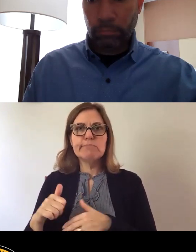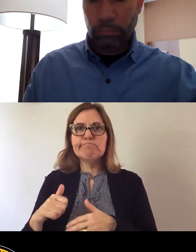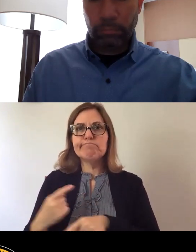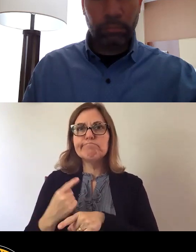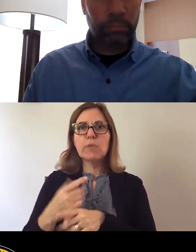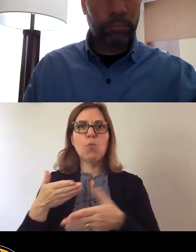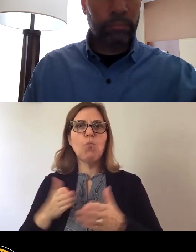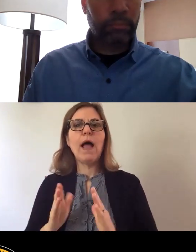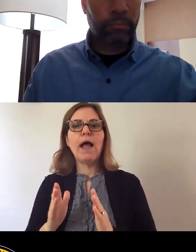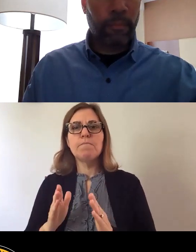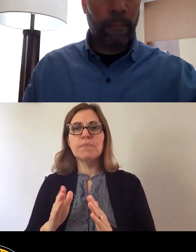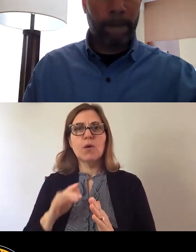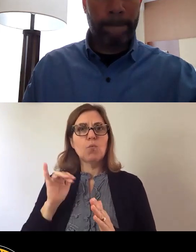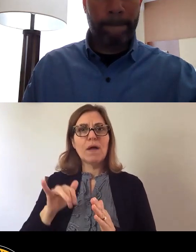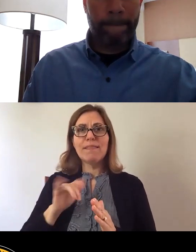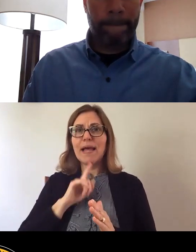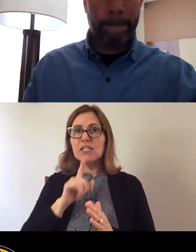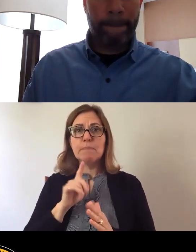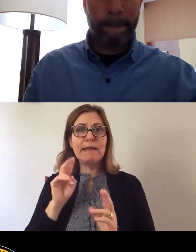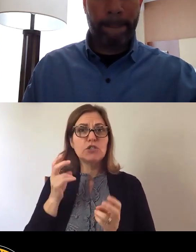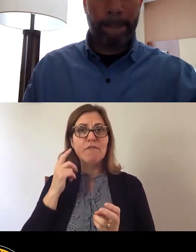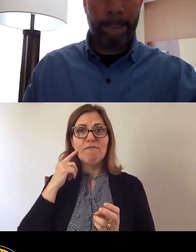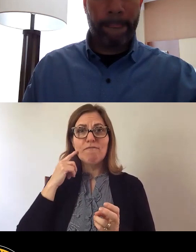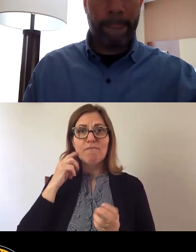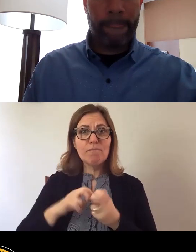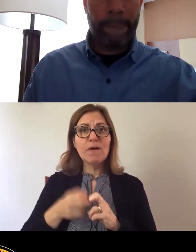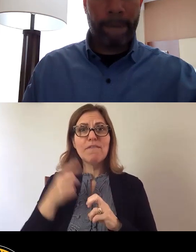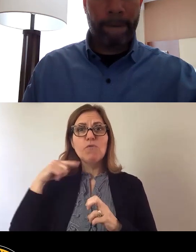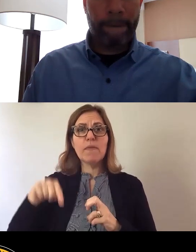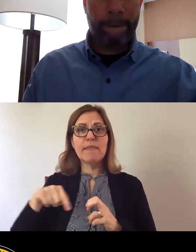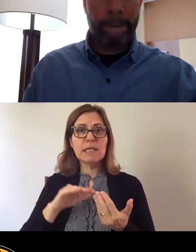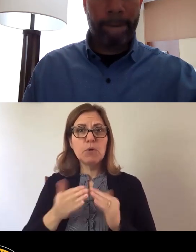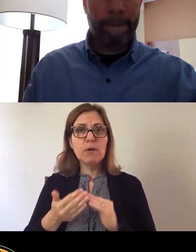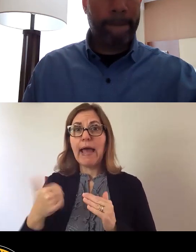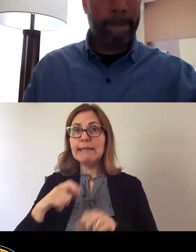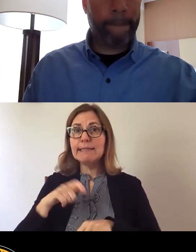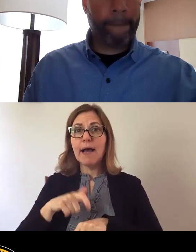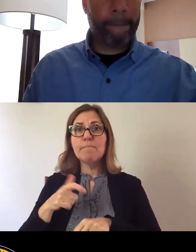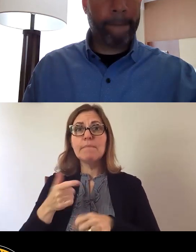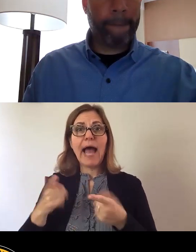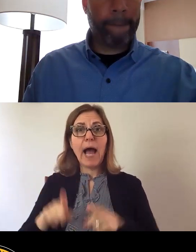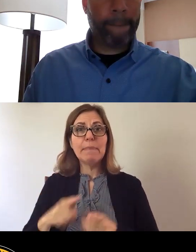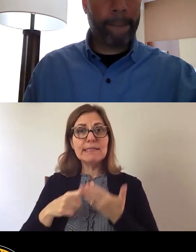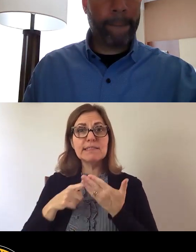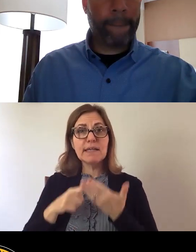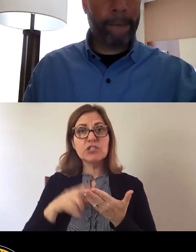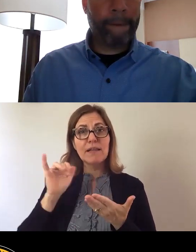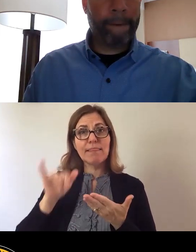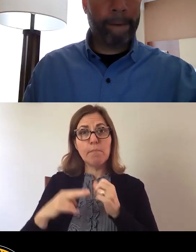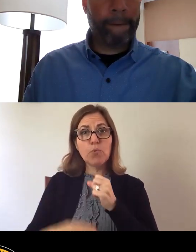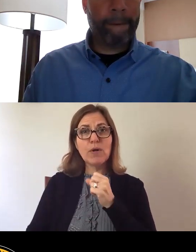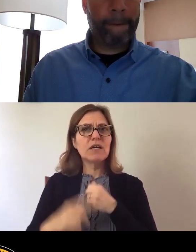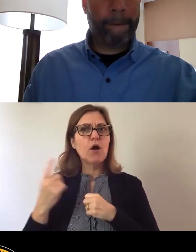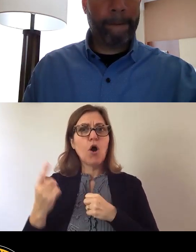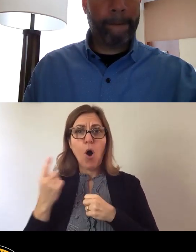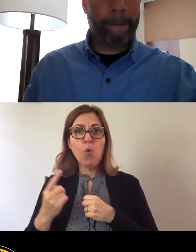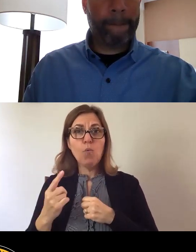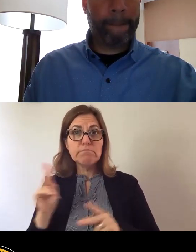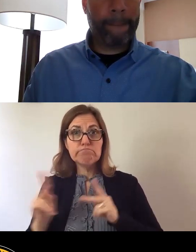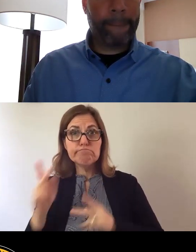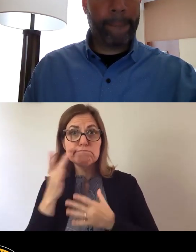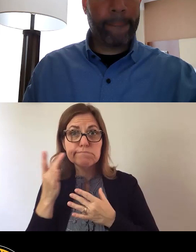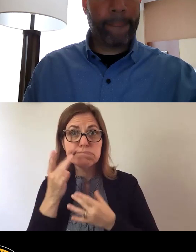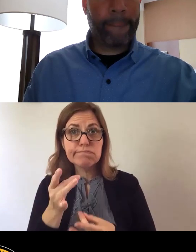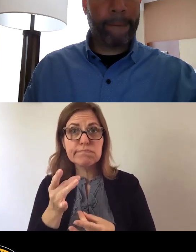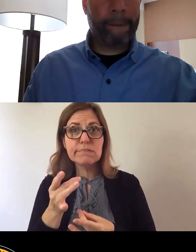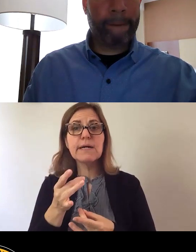for our community anytime we've had a potential discussion of the Davis Avenue Bridge. It's always created a lot of interest and